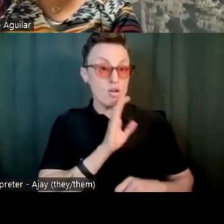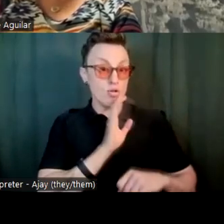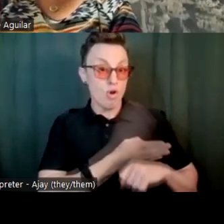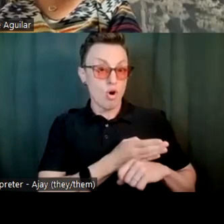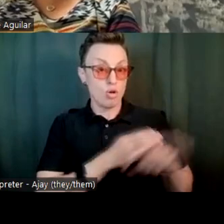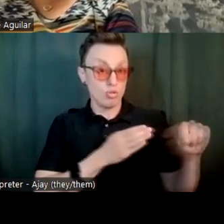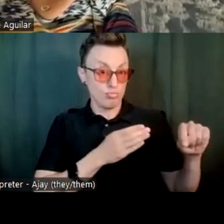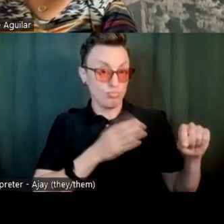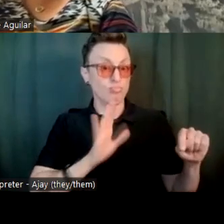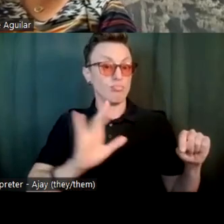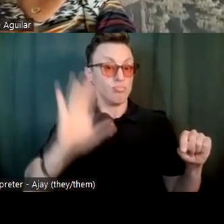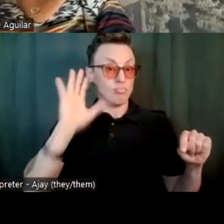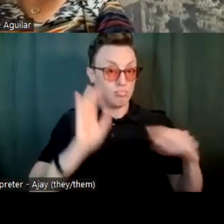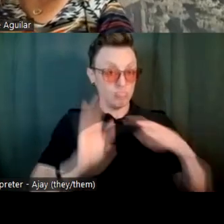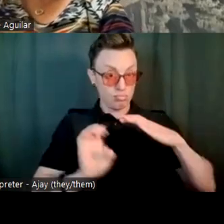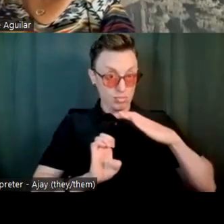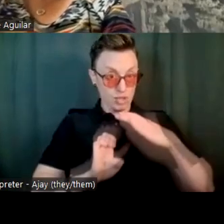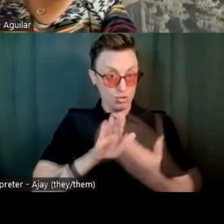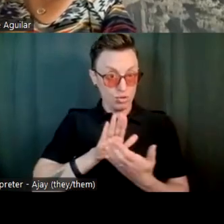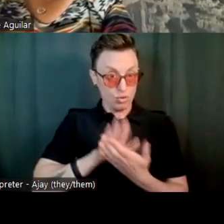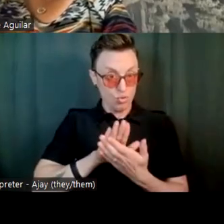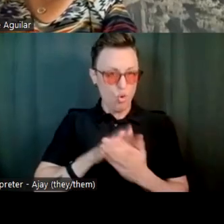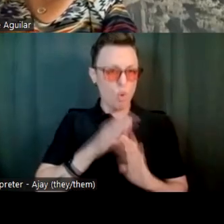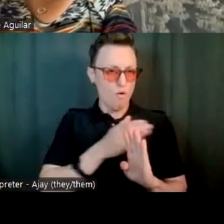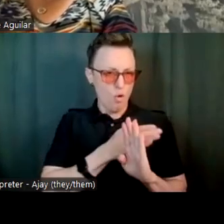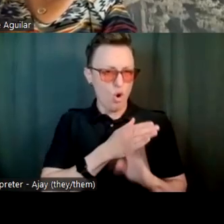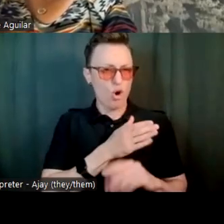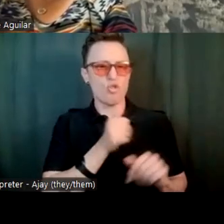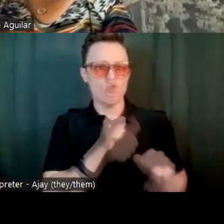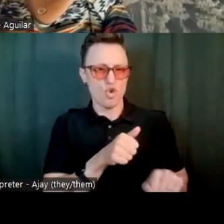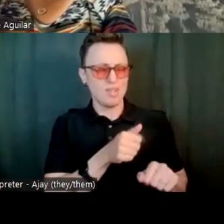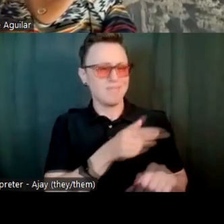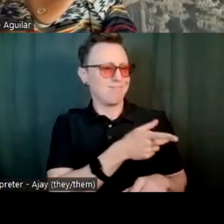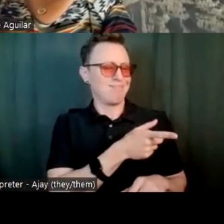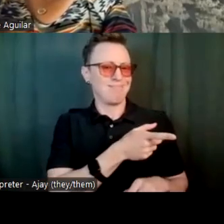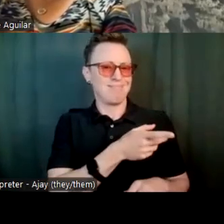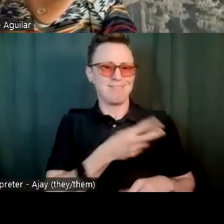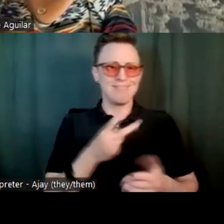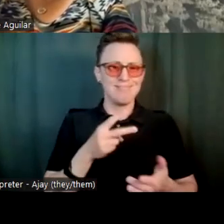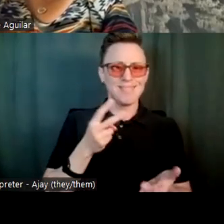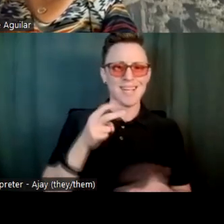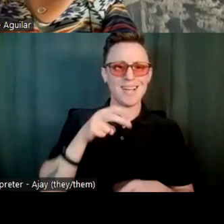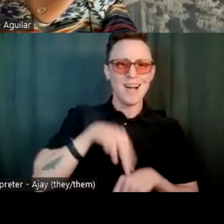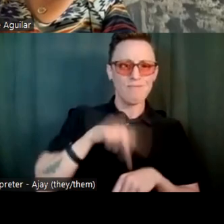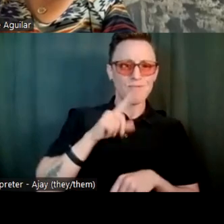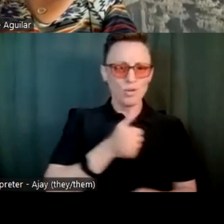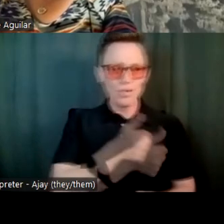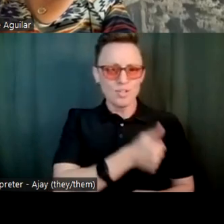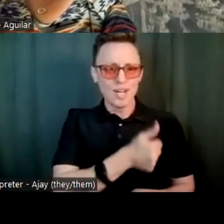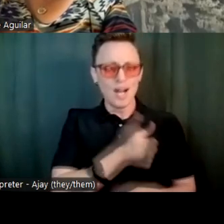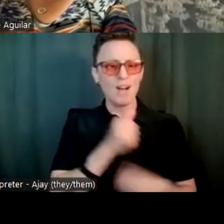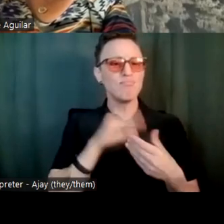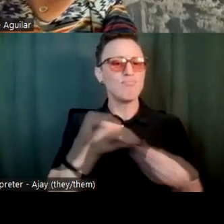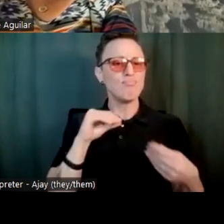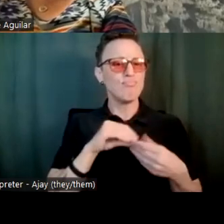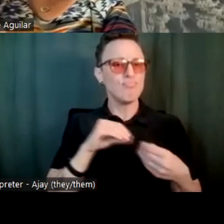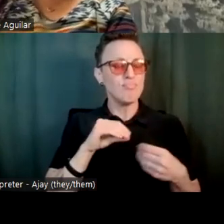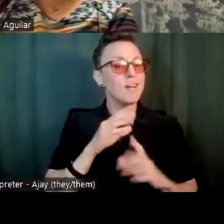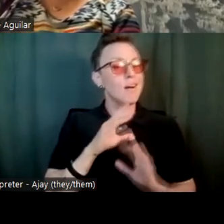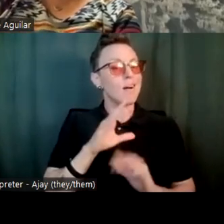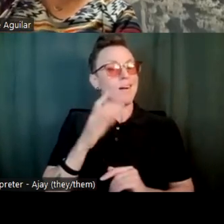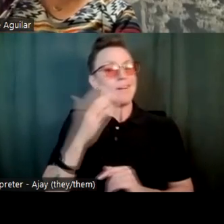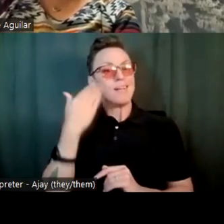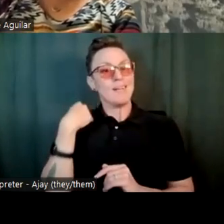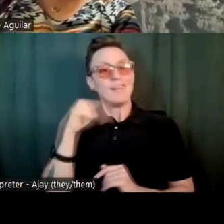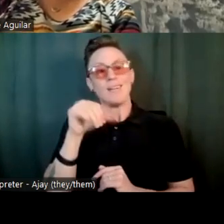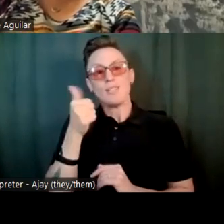elementary school before she could advocate and really speak up for herself, there were times or when we